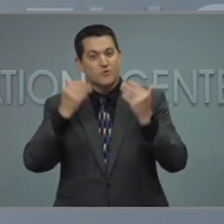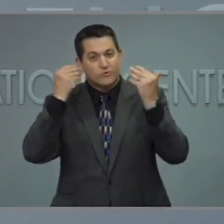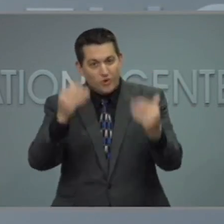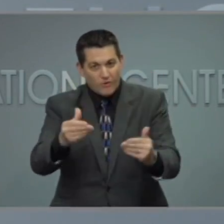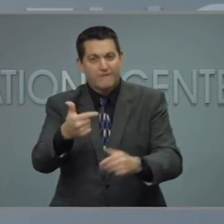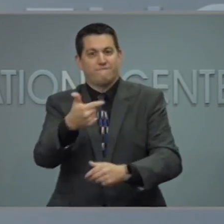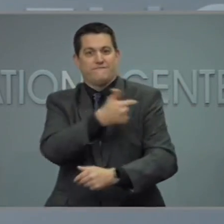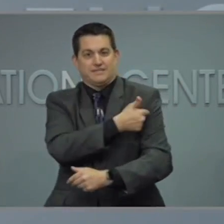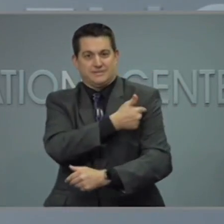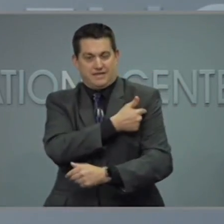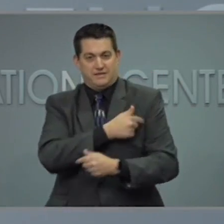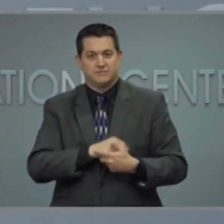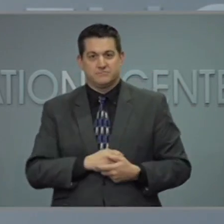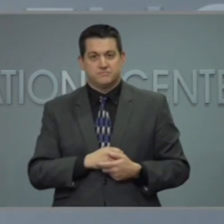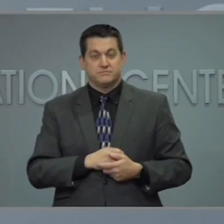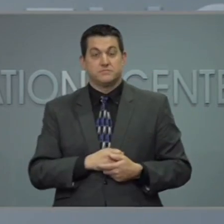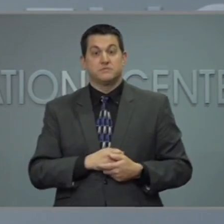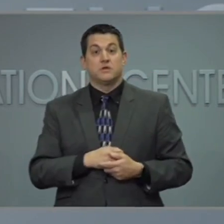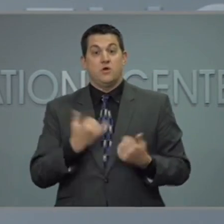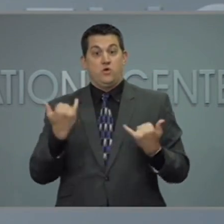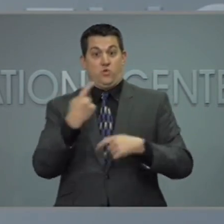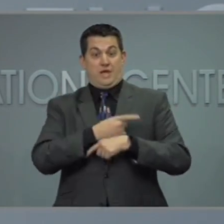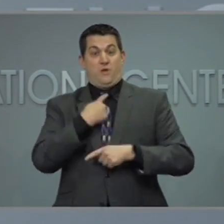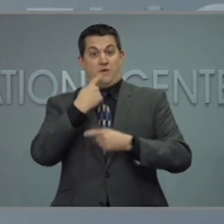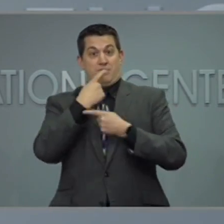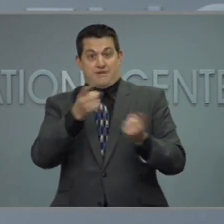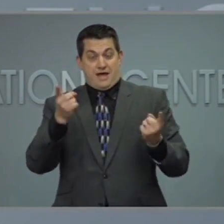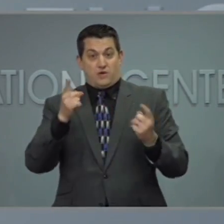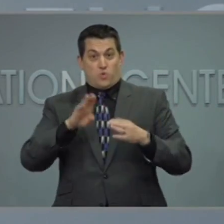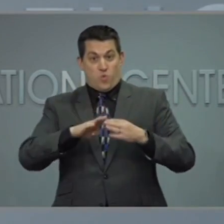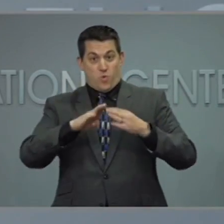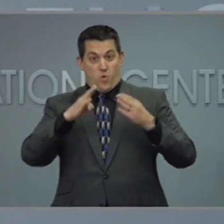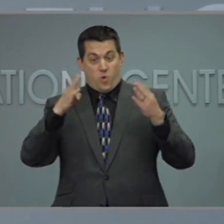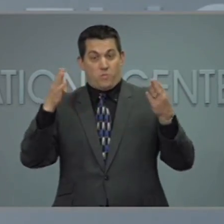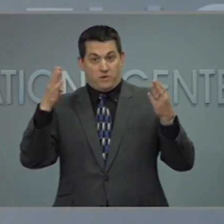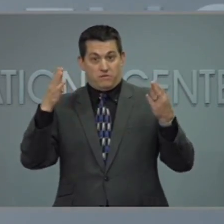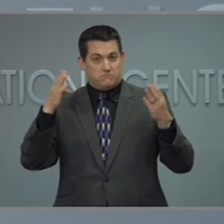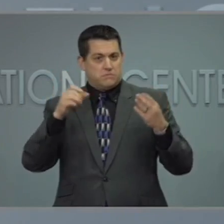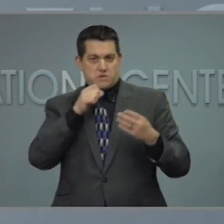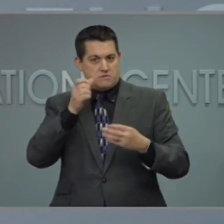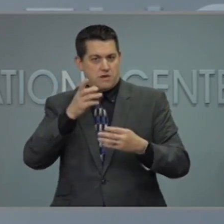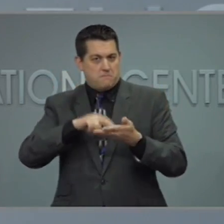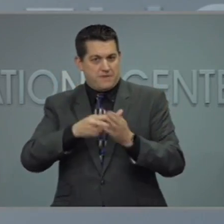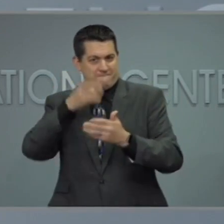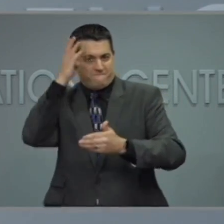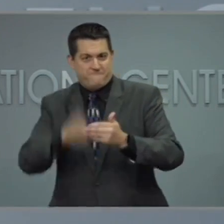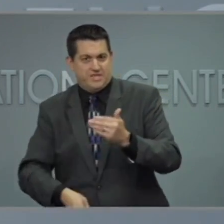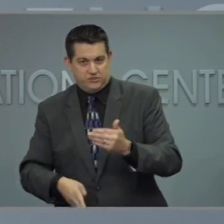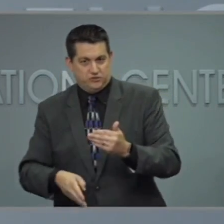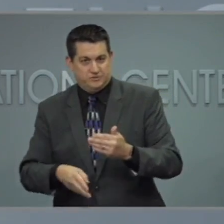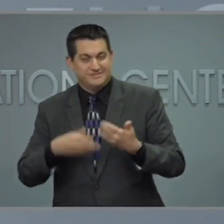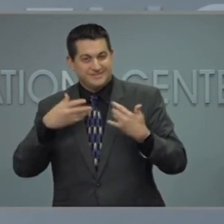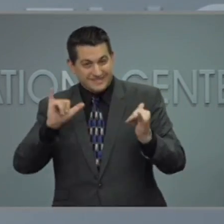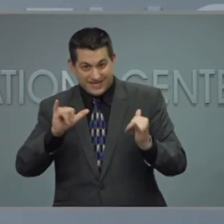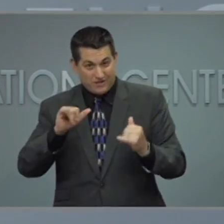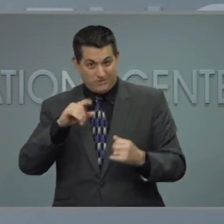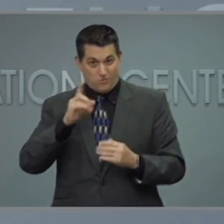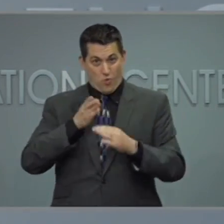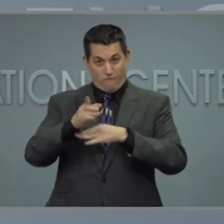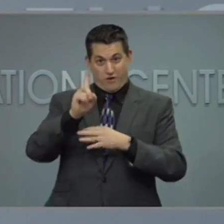it's not the finish line. Just under half of North Carolinian adults are not vaccinated. vaccinated.